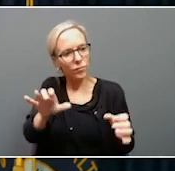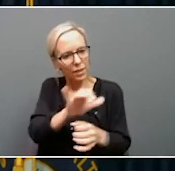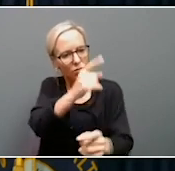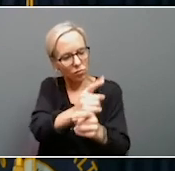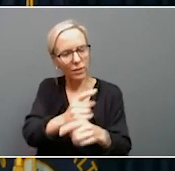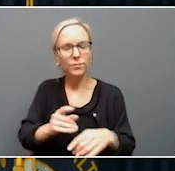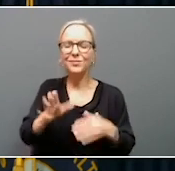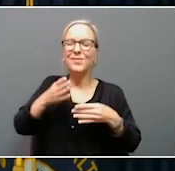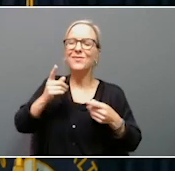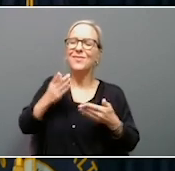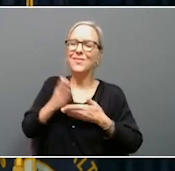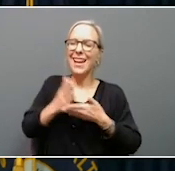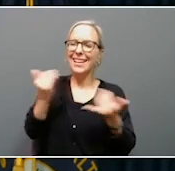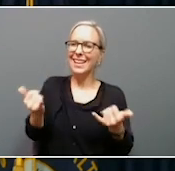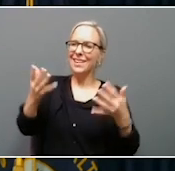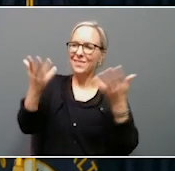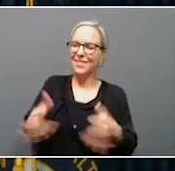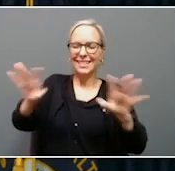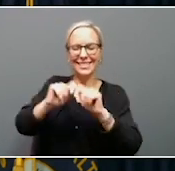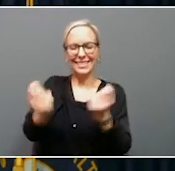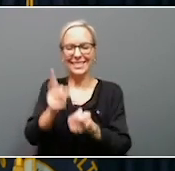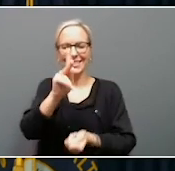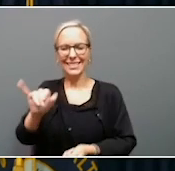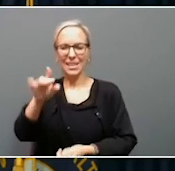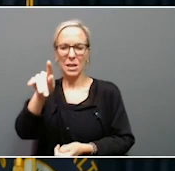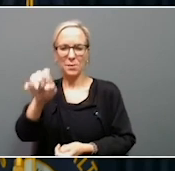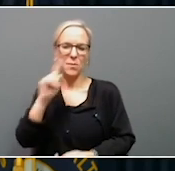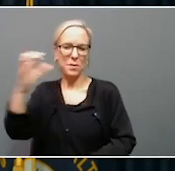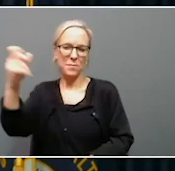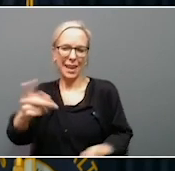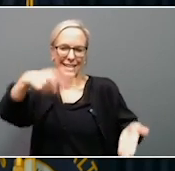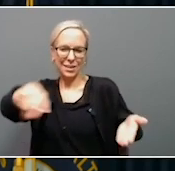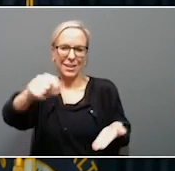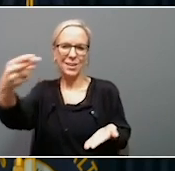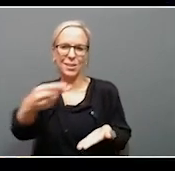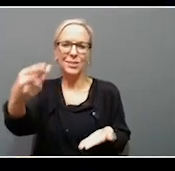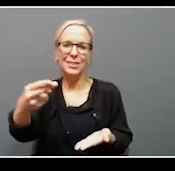that is this week's Team Kentucky Update. We will be back next Thursday. Thank you all.